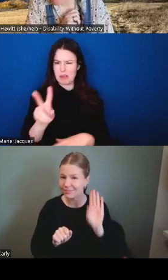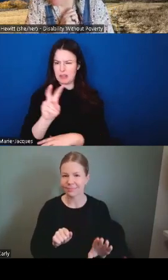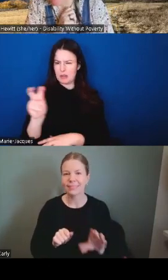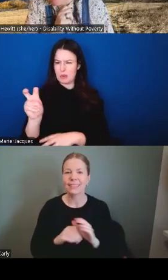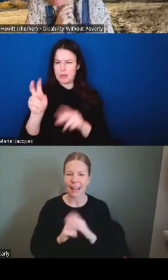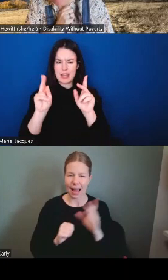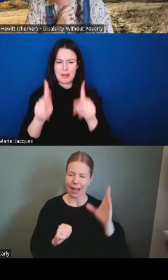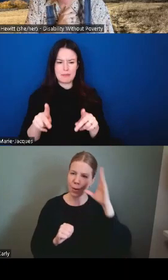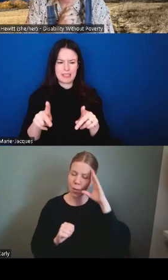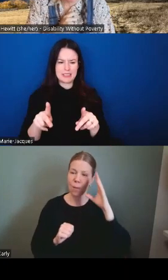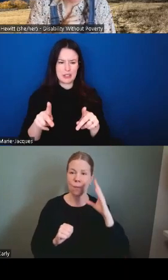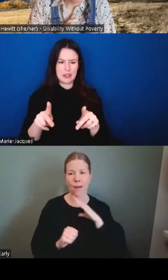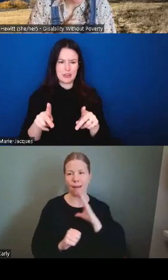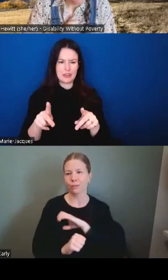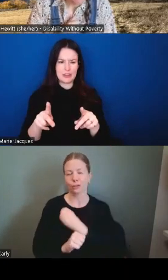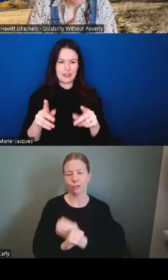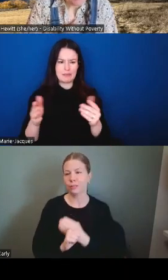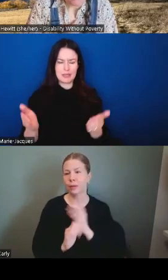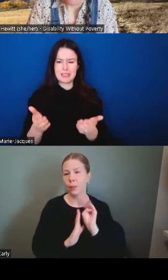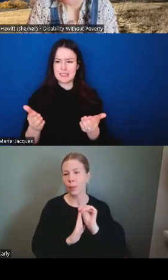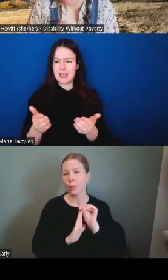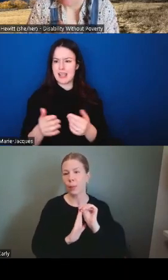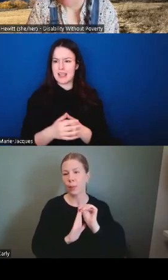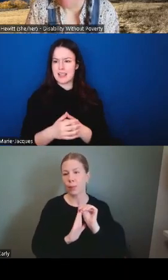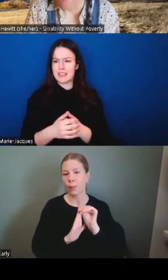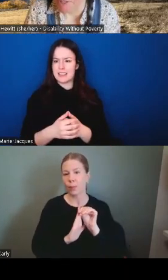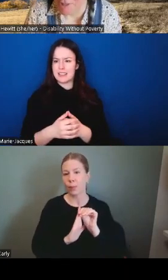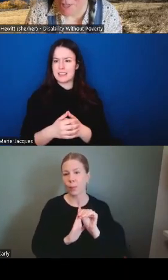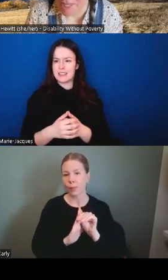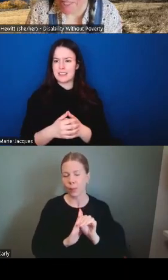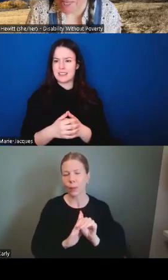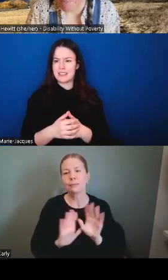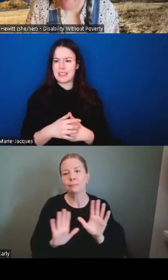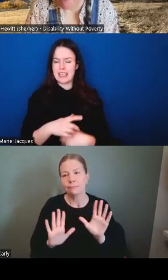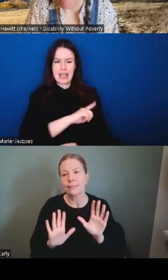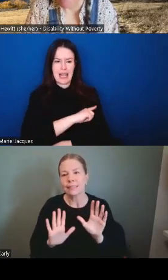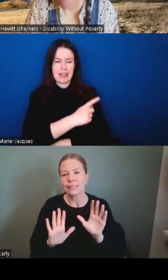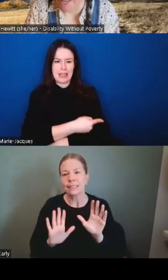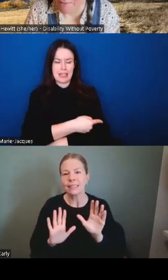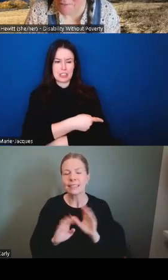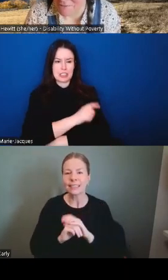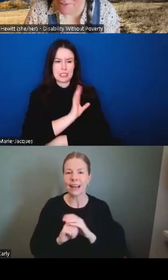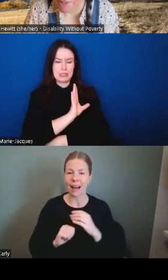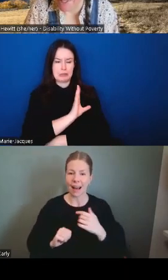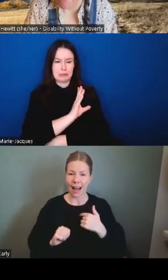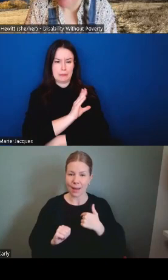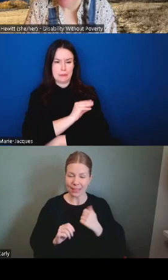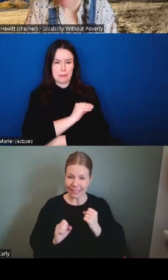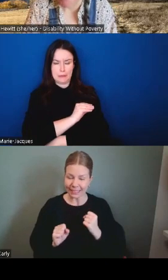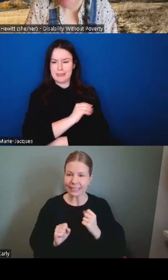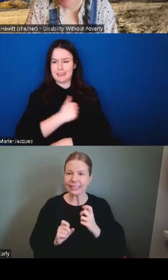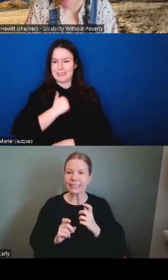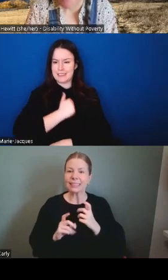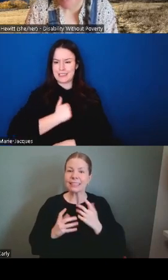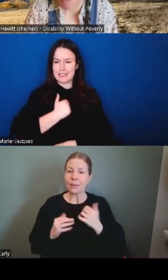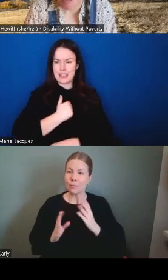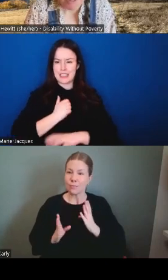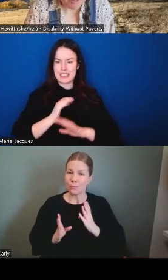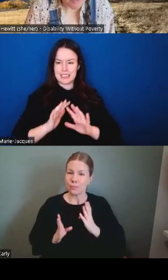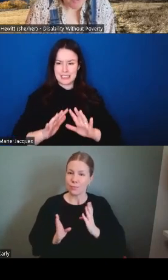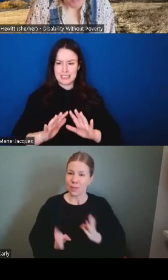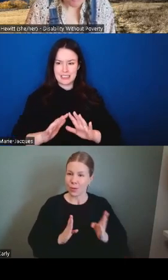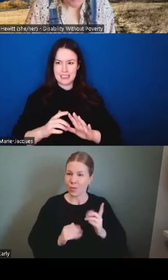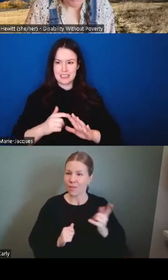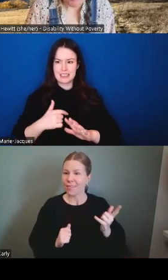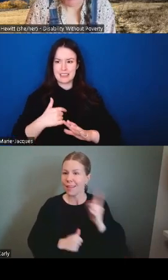very much flagging at the moment as uh i i can tell you my personal thing is i'm preparing to fly for the first time with my service dog